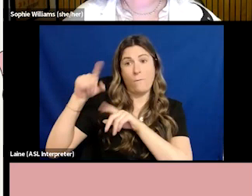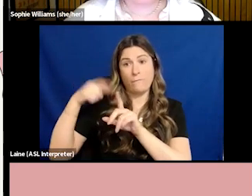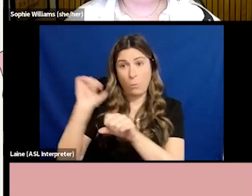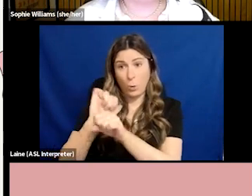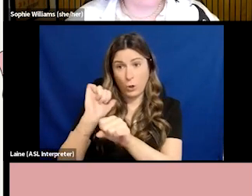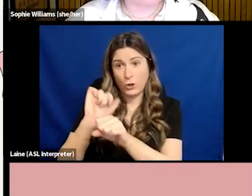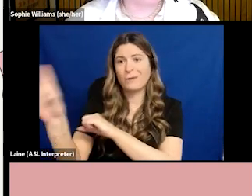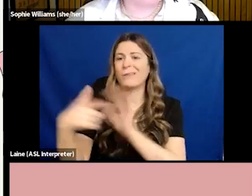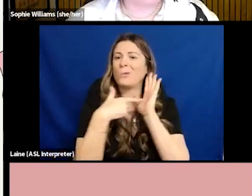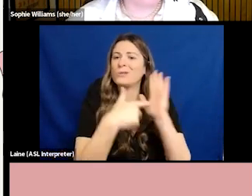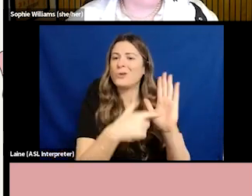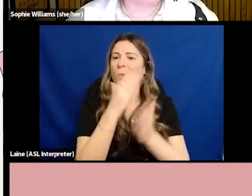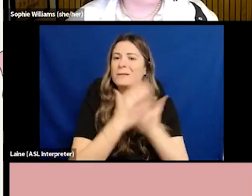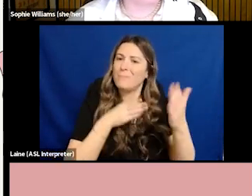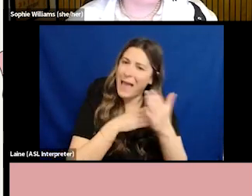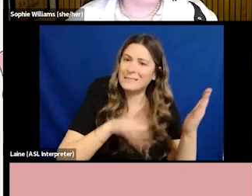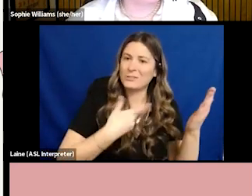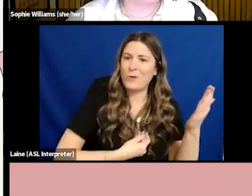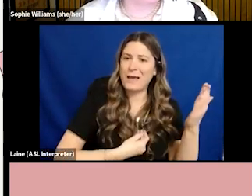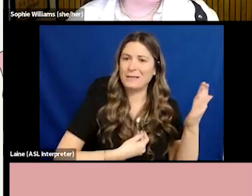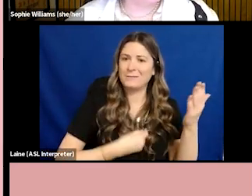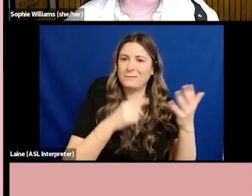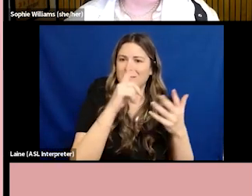what grounds all of my work and practice.